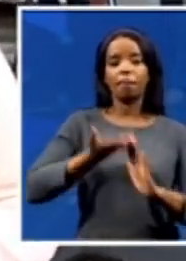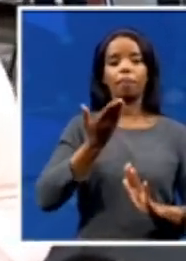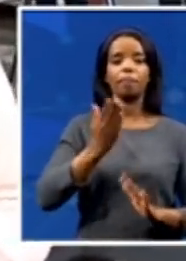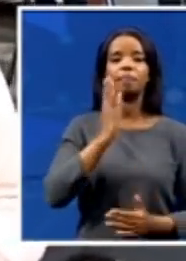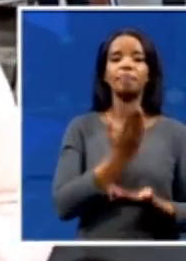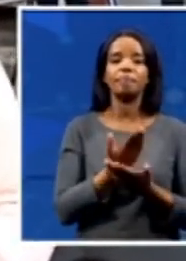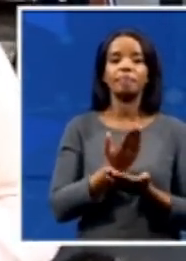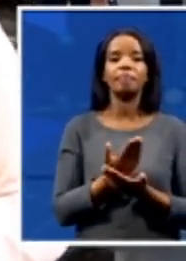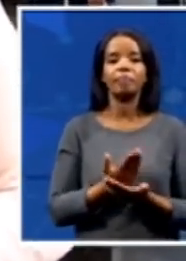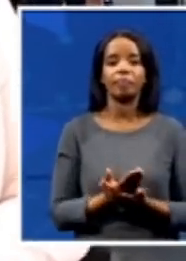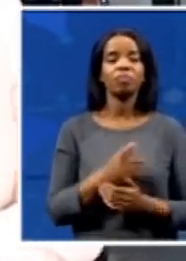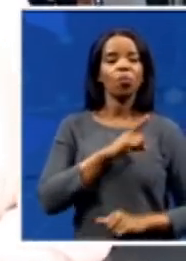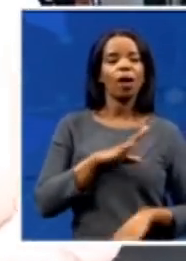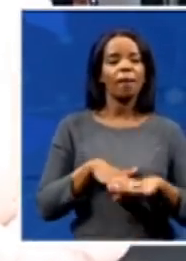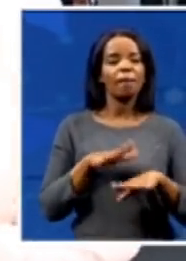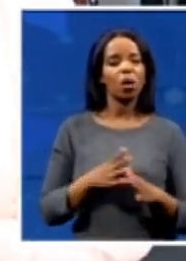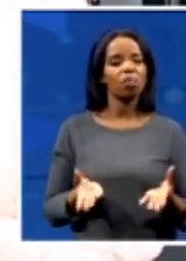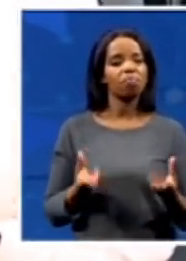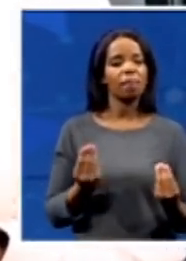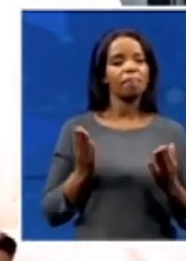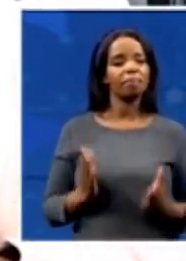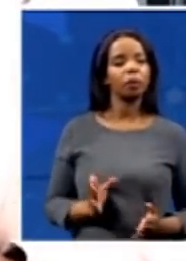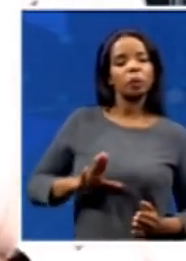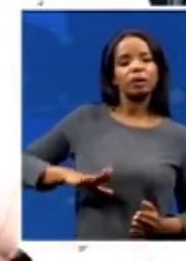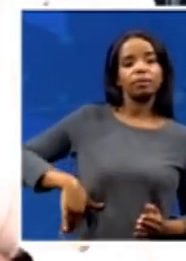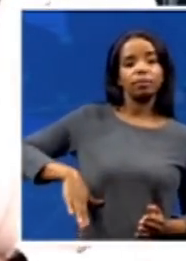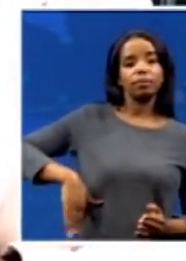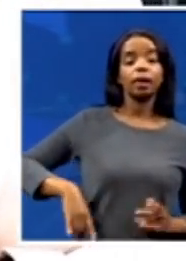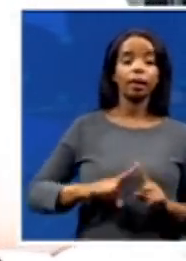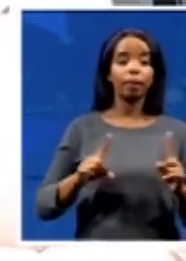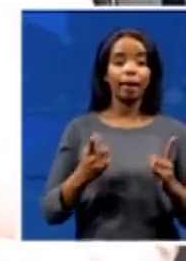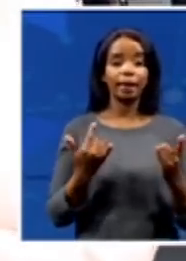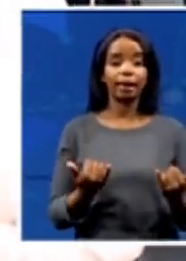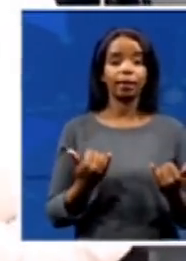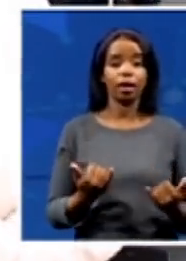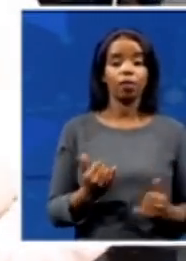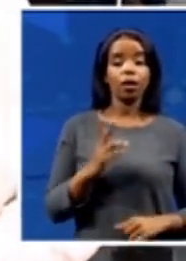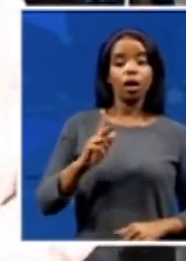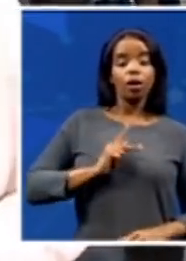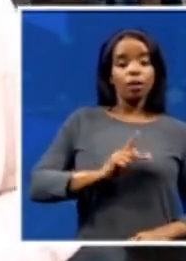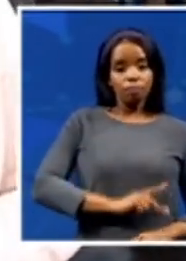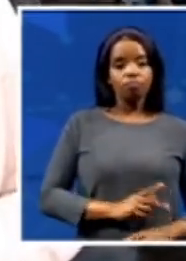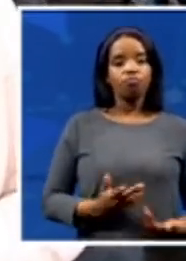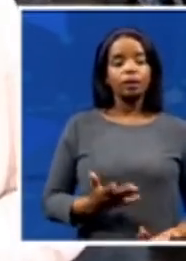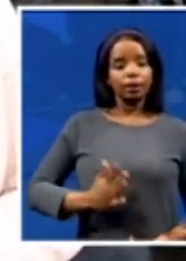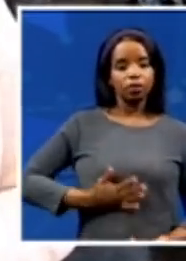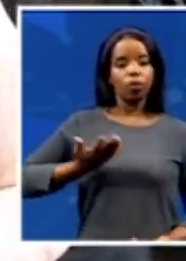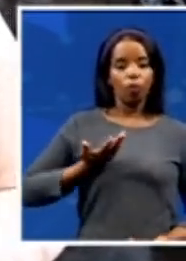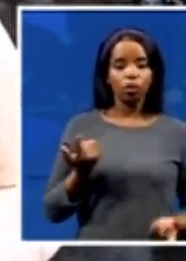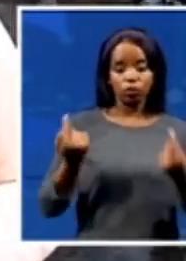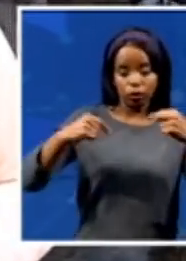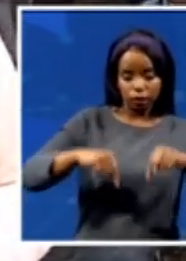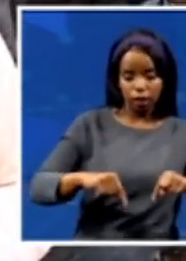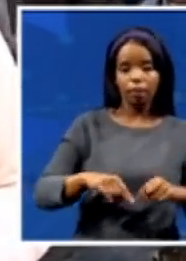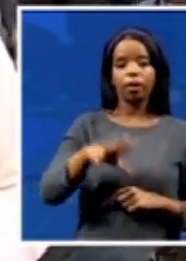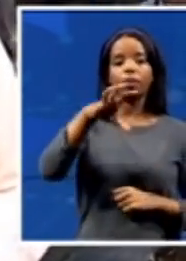Certainly not a visit that the president would have wanted to come to the province under these circumstances.